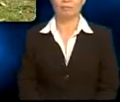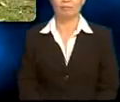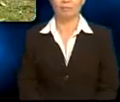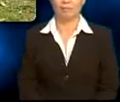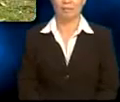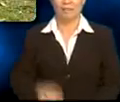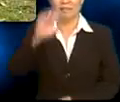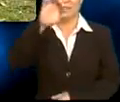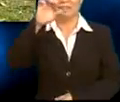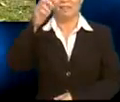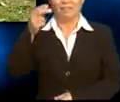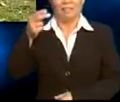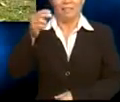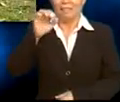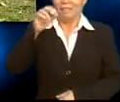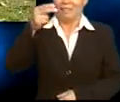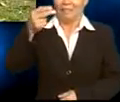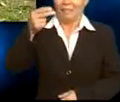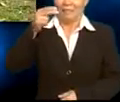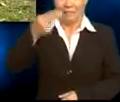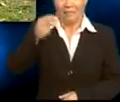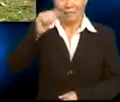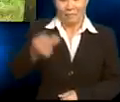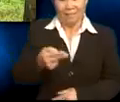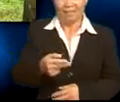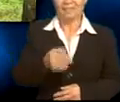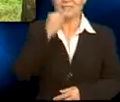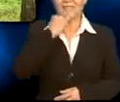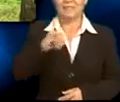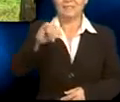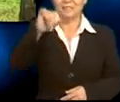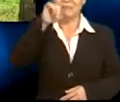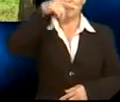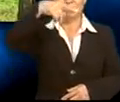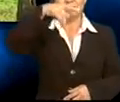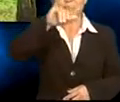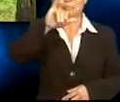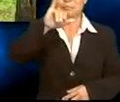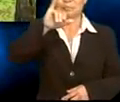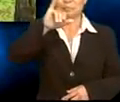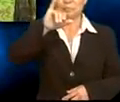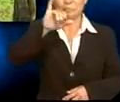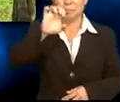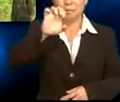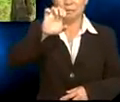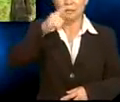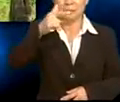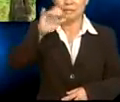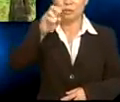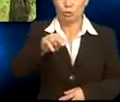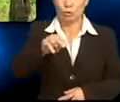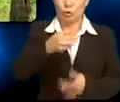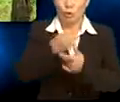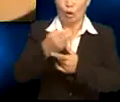Huh. Hmm. It's a pigeon. Uh, no, no, no, no, no. A hornbill.